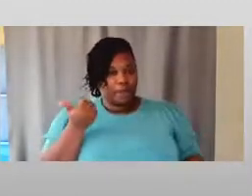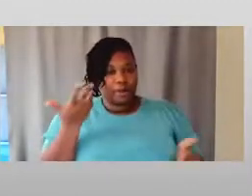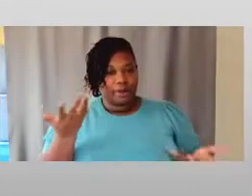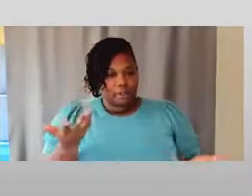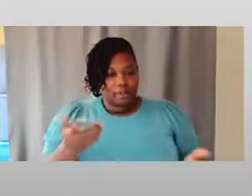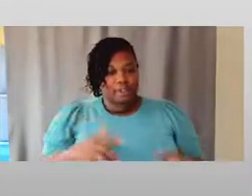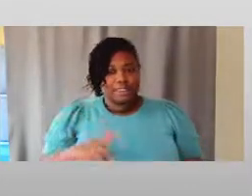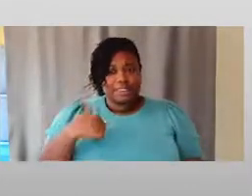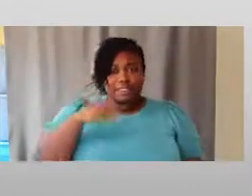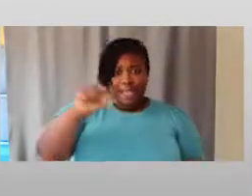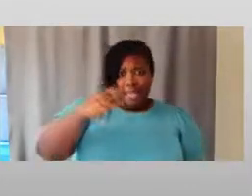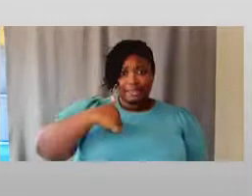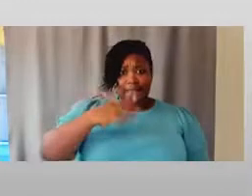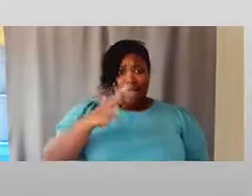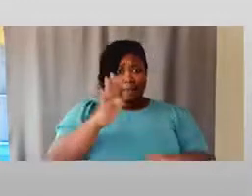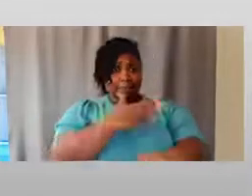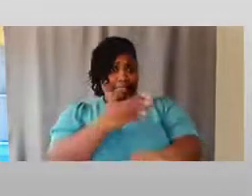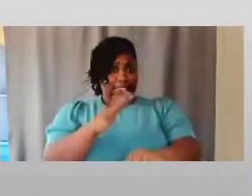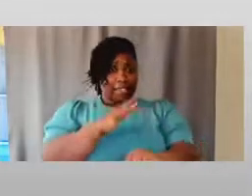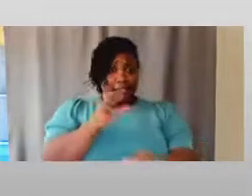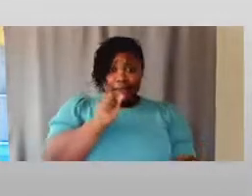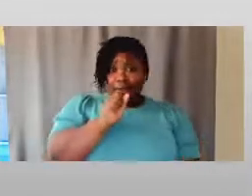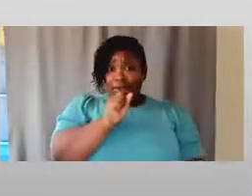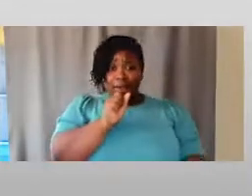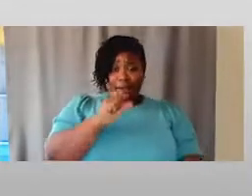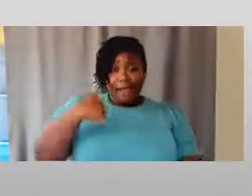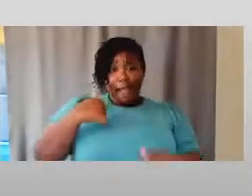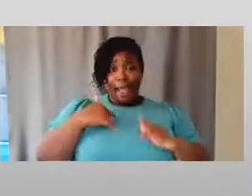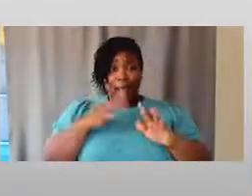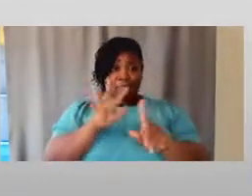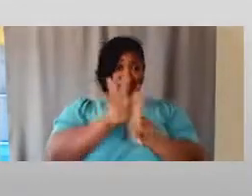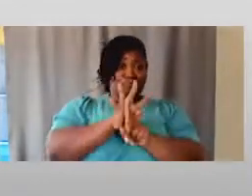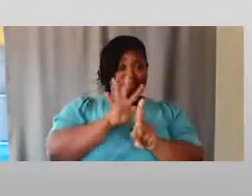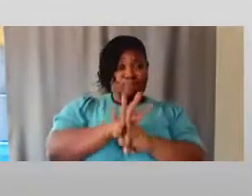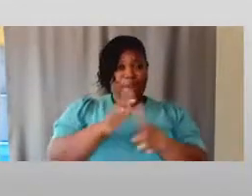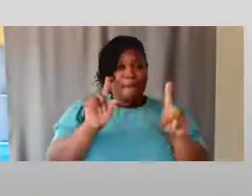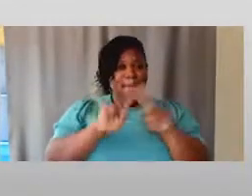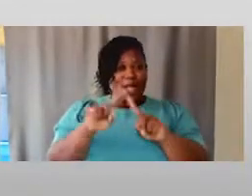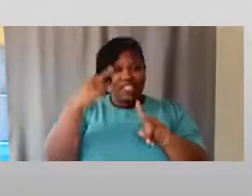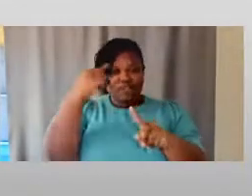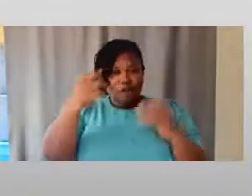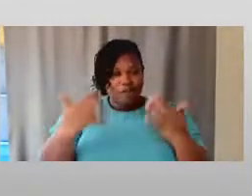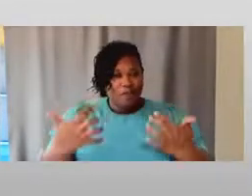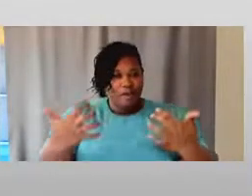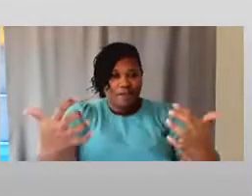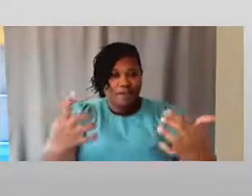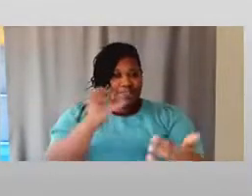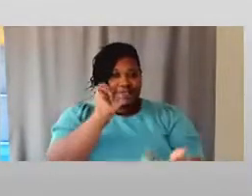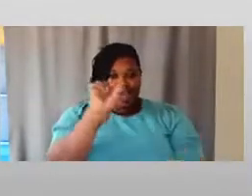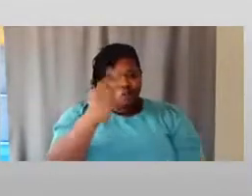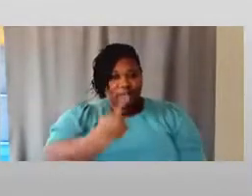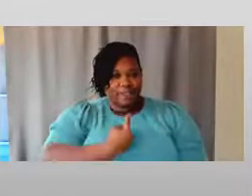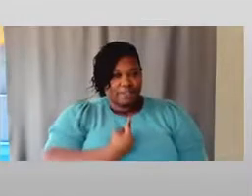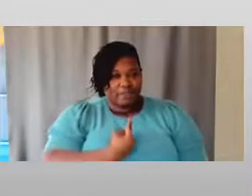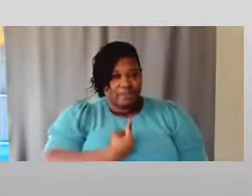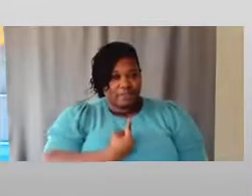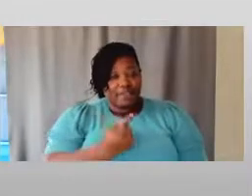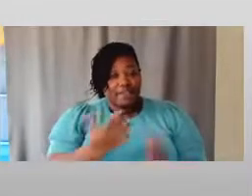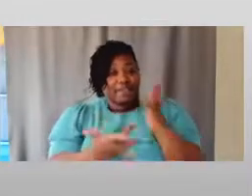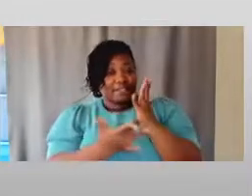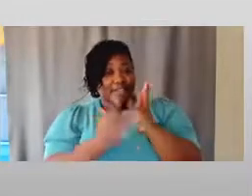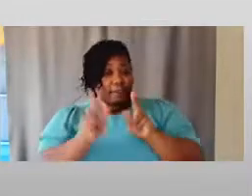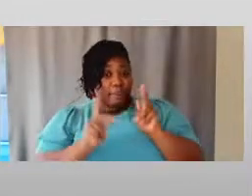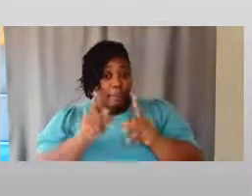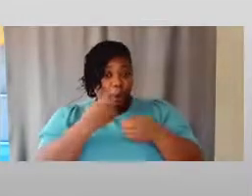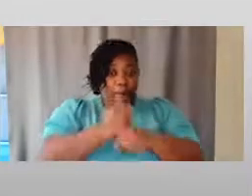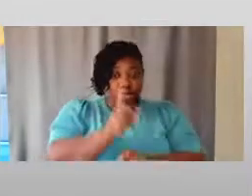I'm singing. Maybe I'm the star of the show, but I'm singing for my audience. It's not just for me. The tech people are making sure